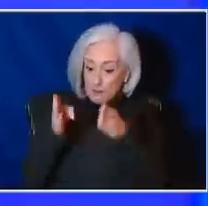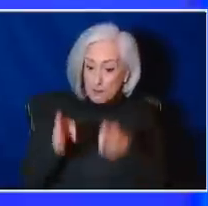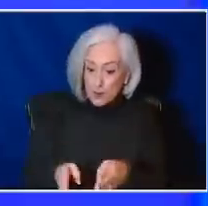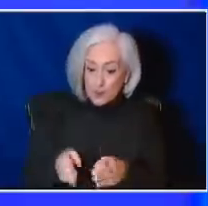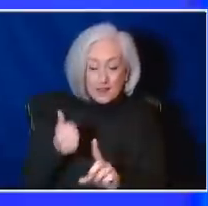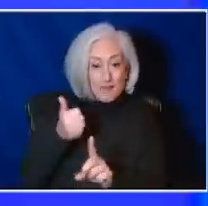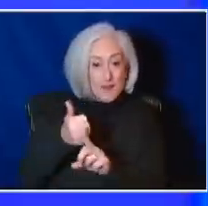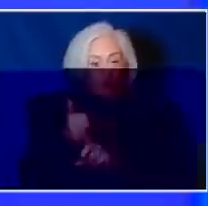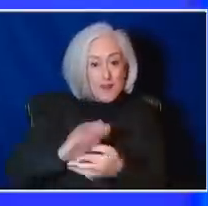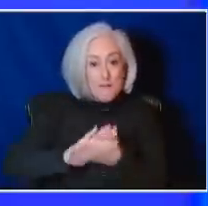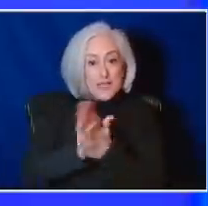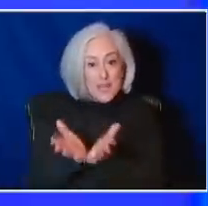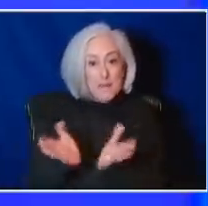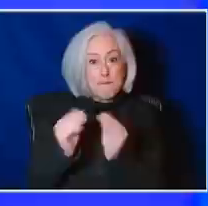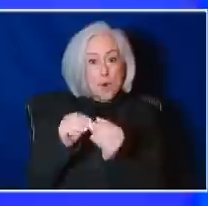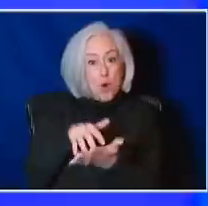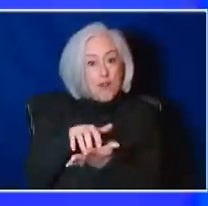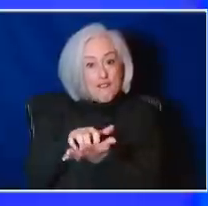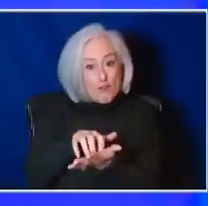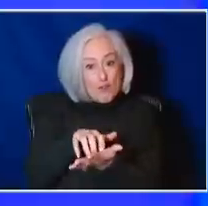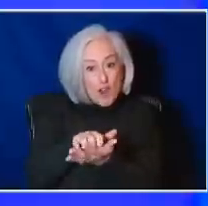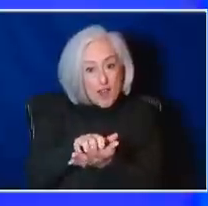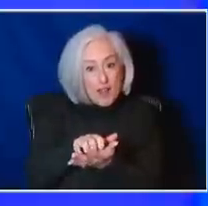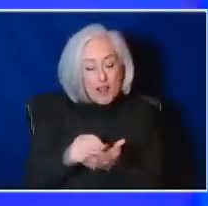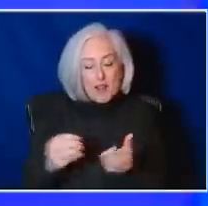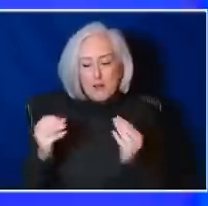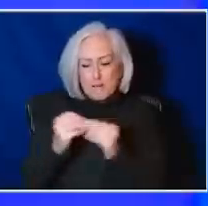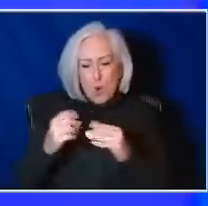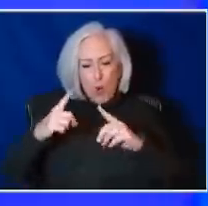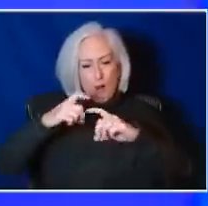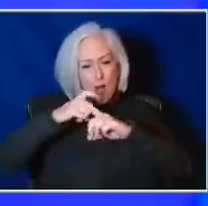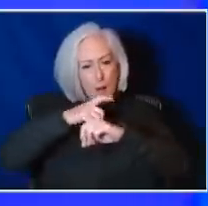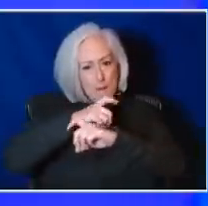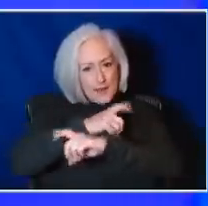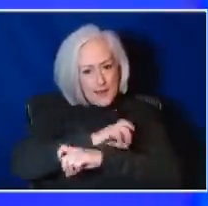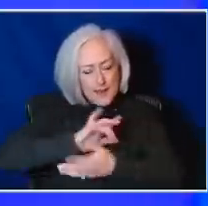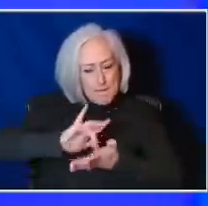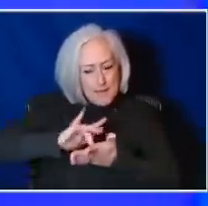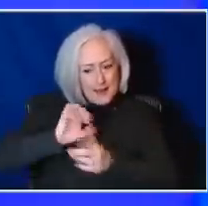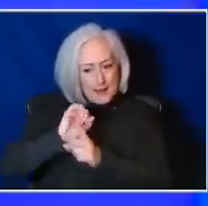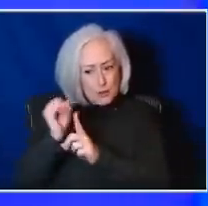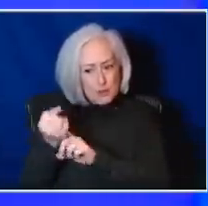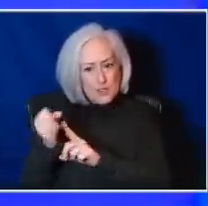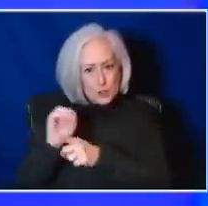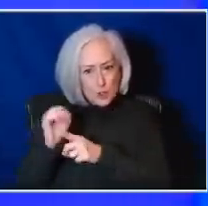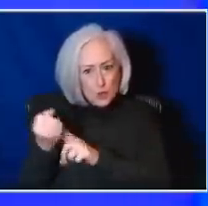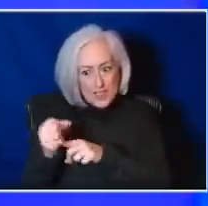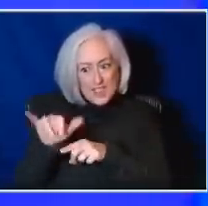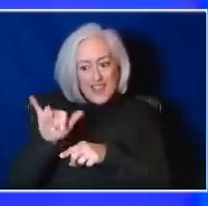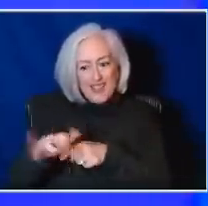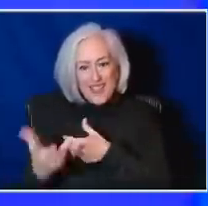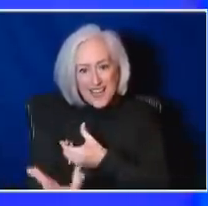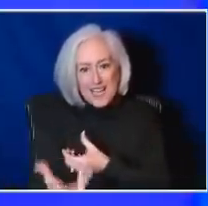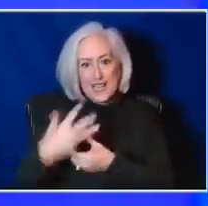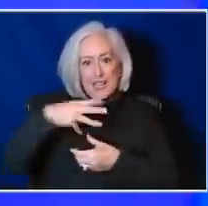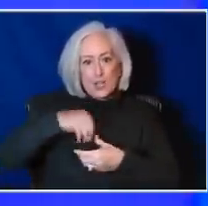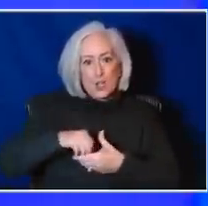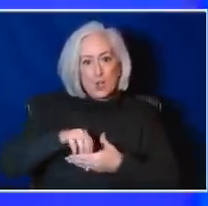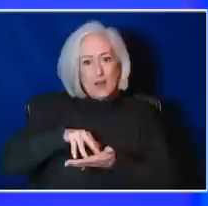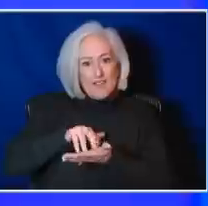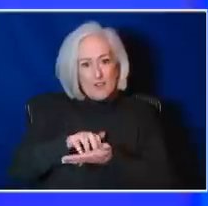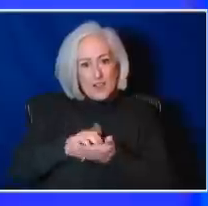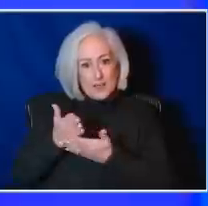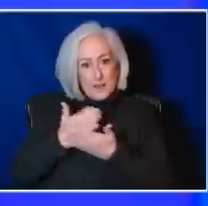frail and they're, they have more complicated medical conditions that include that kind of frailty piece,